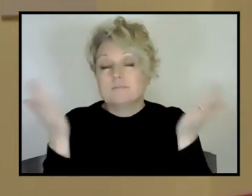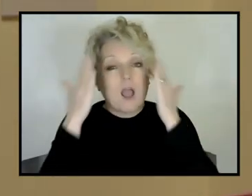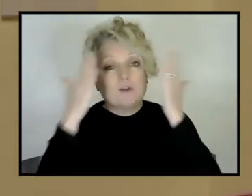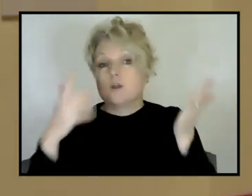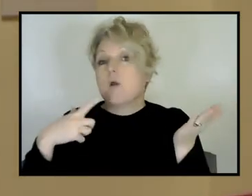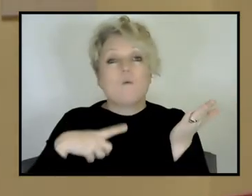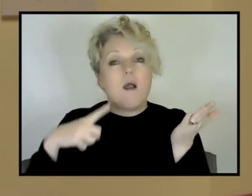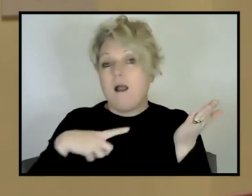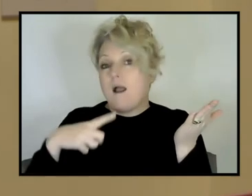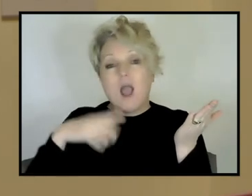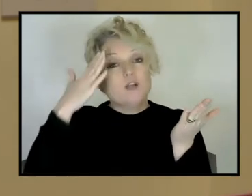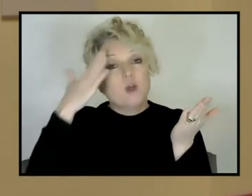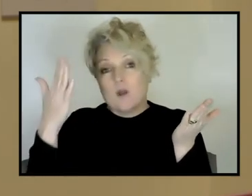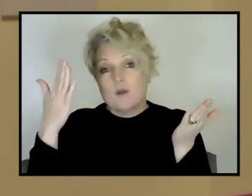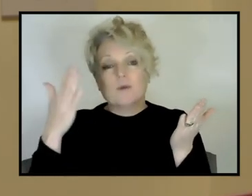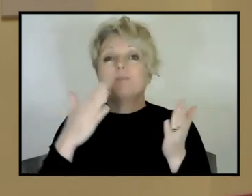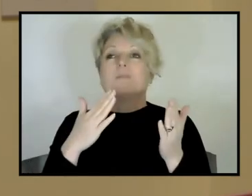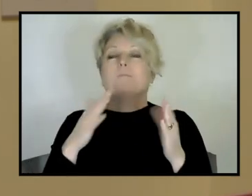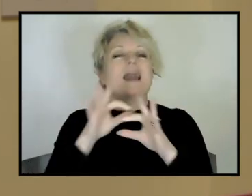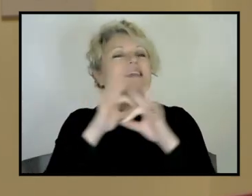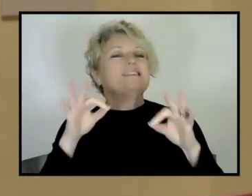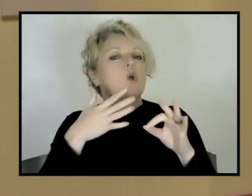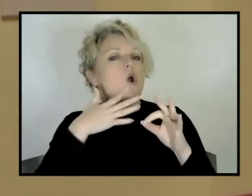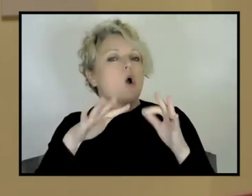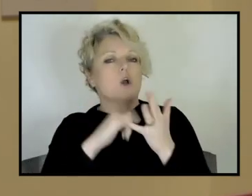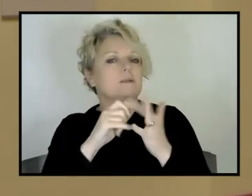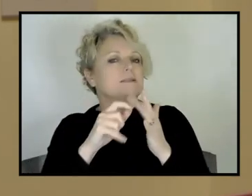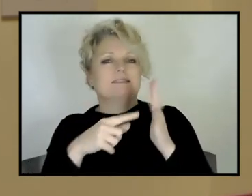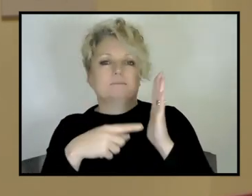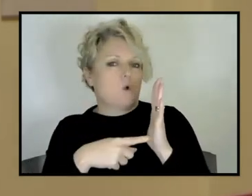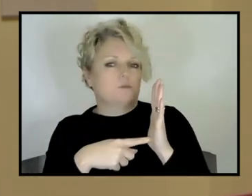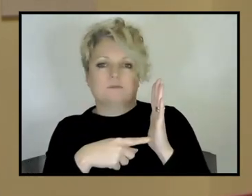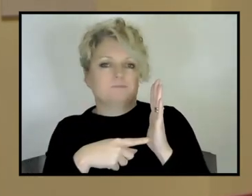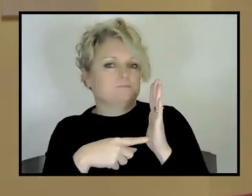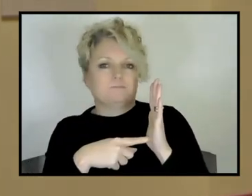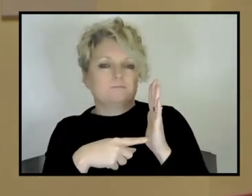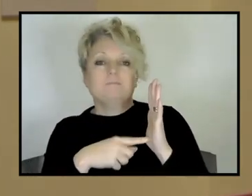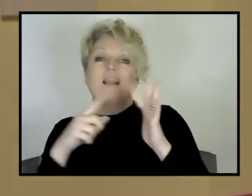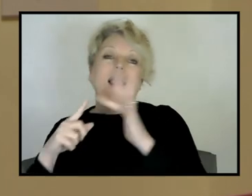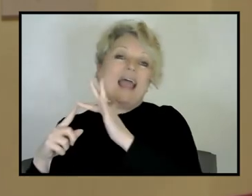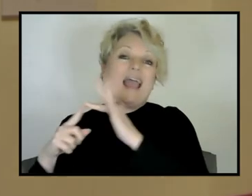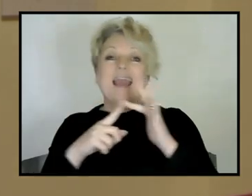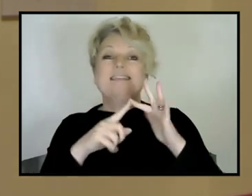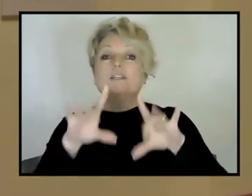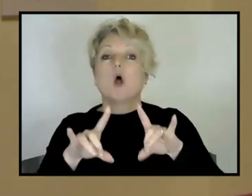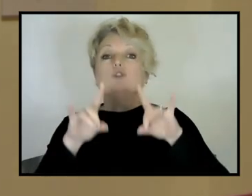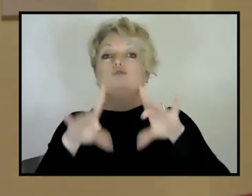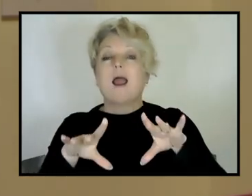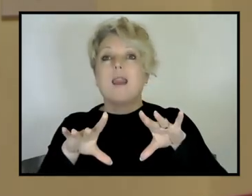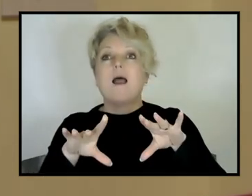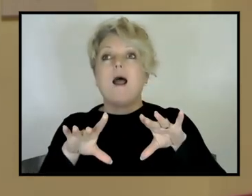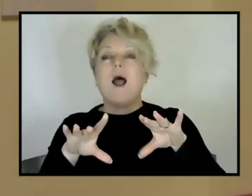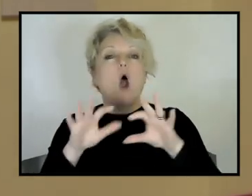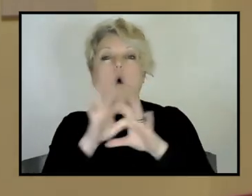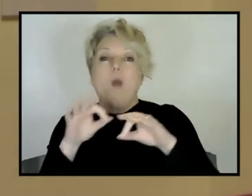but, but it's not, nothing to do with hotspots. It is Eastern Australia is not currently at the edge of a plate, not